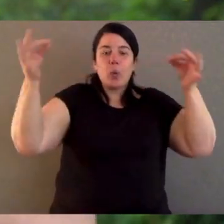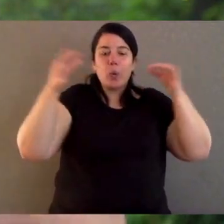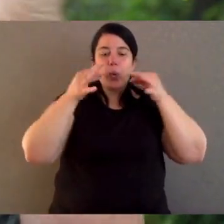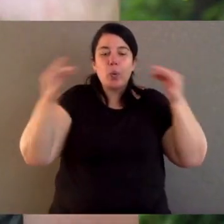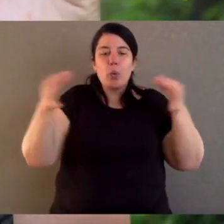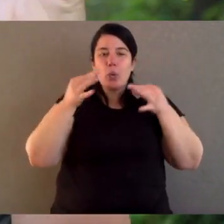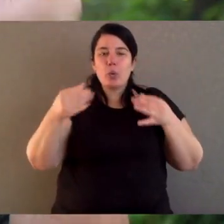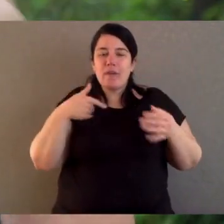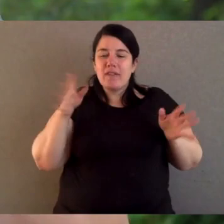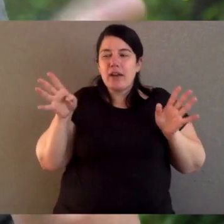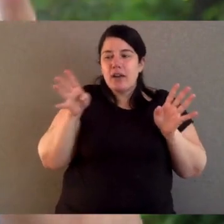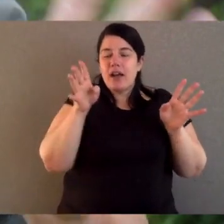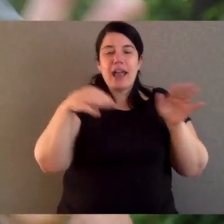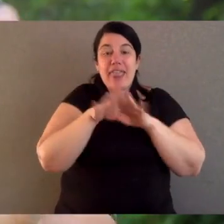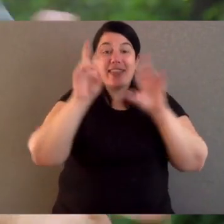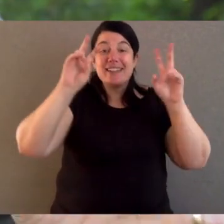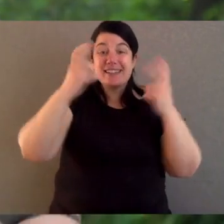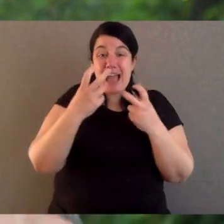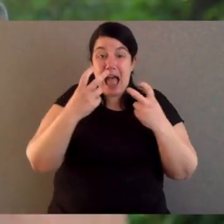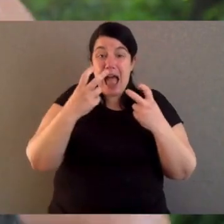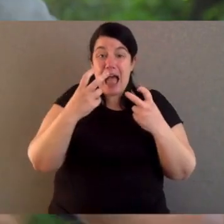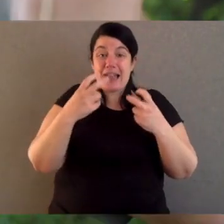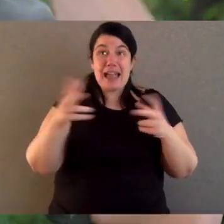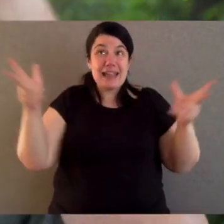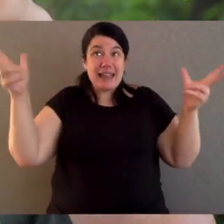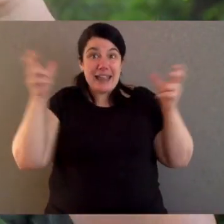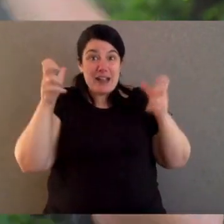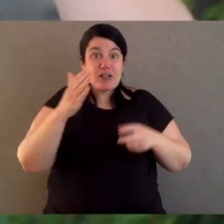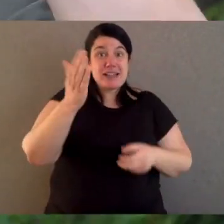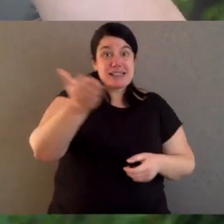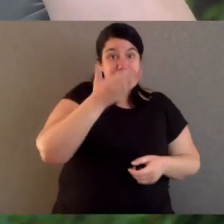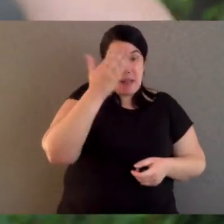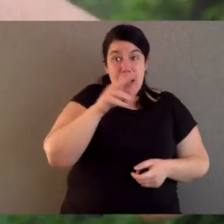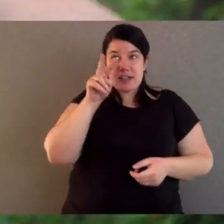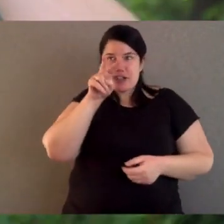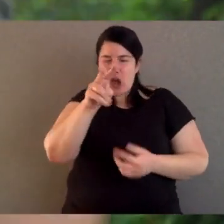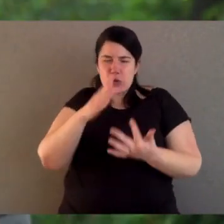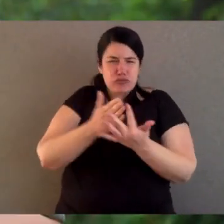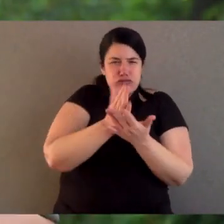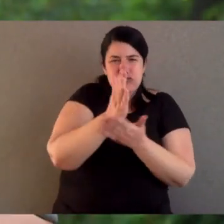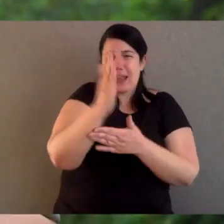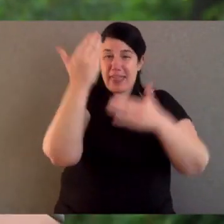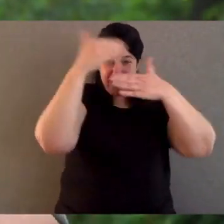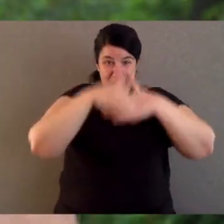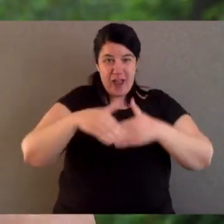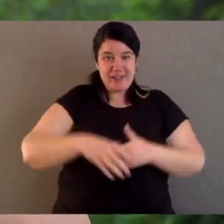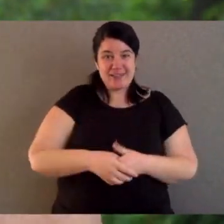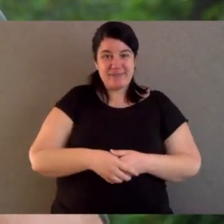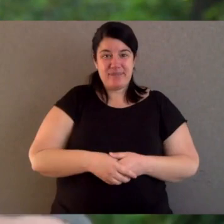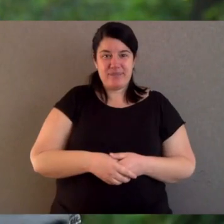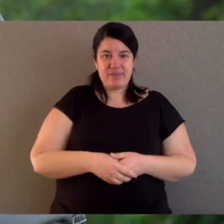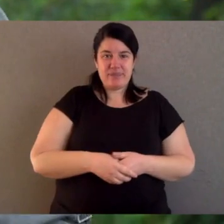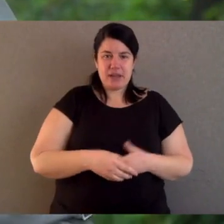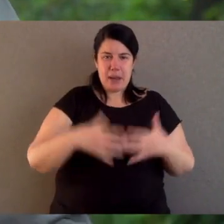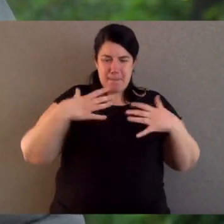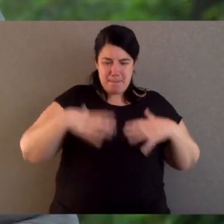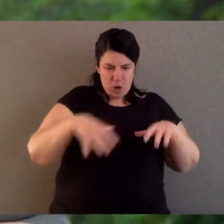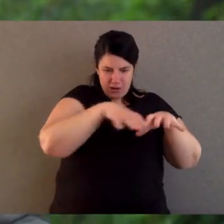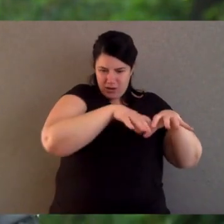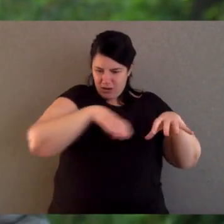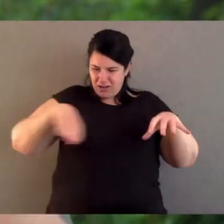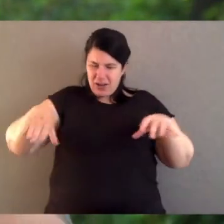They all have little whiskers, and they can feel their way around in the dark, as well as use their senses of hearing, smell, and sight. Let's move down the body.